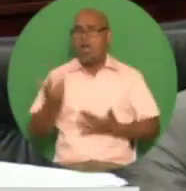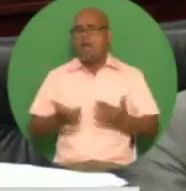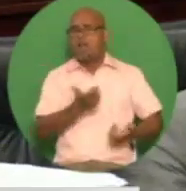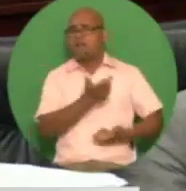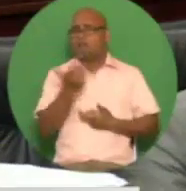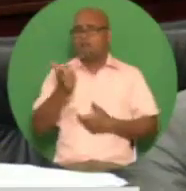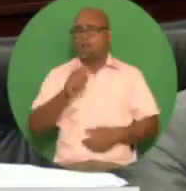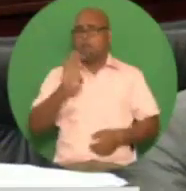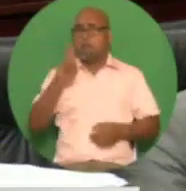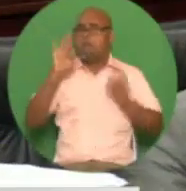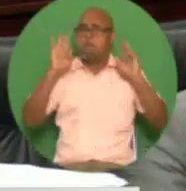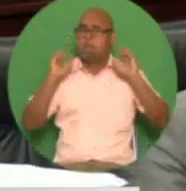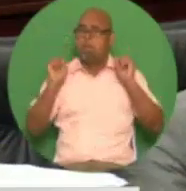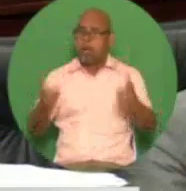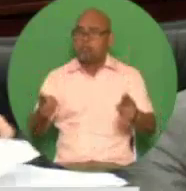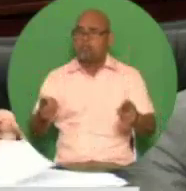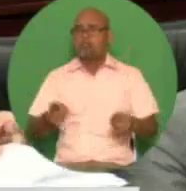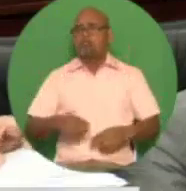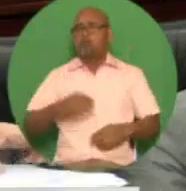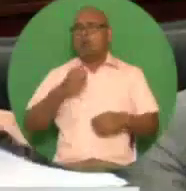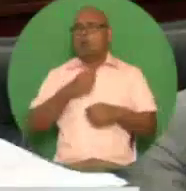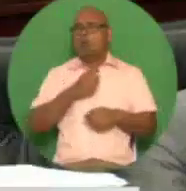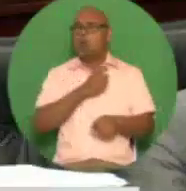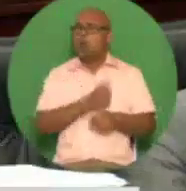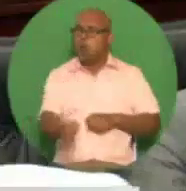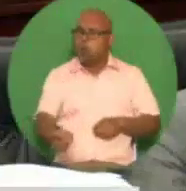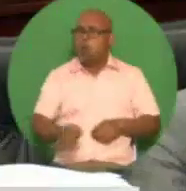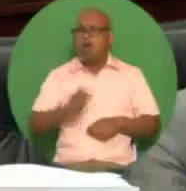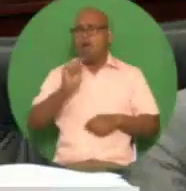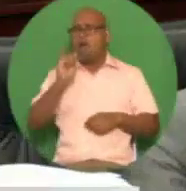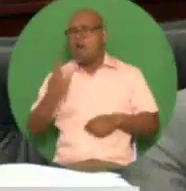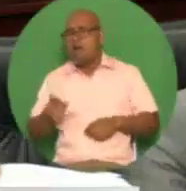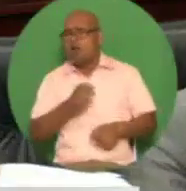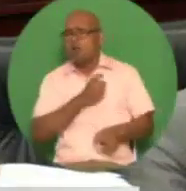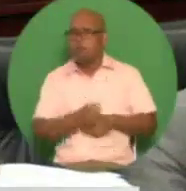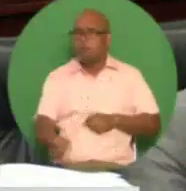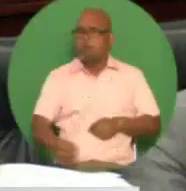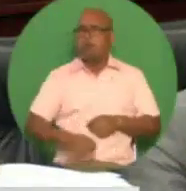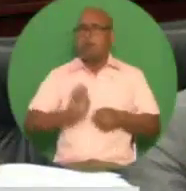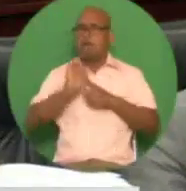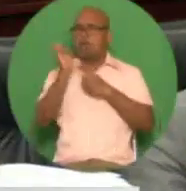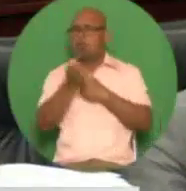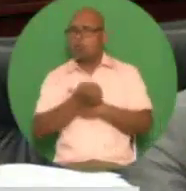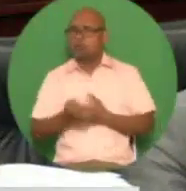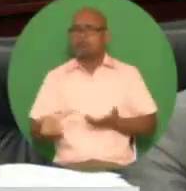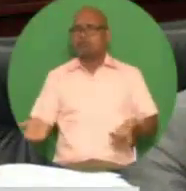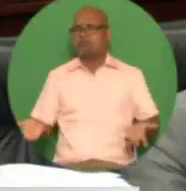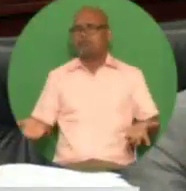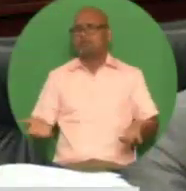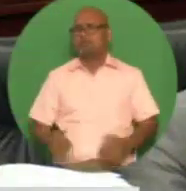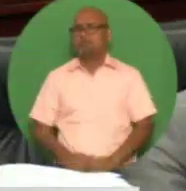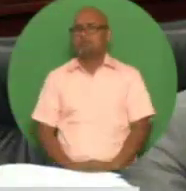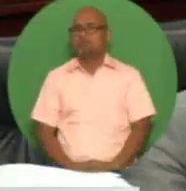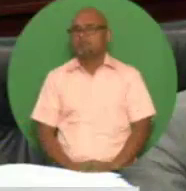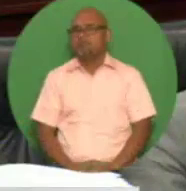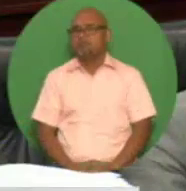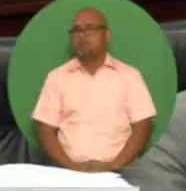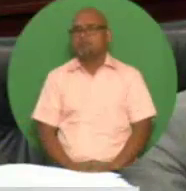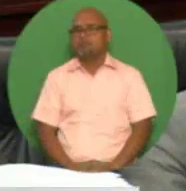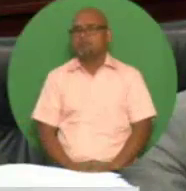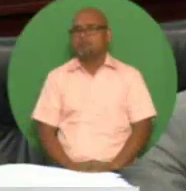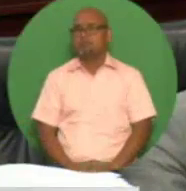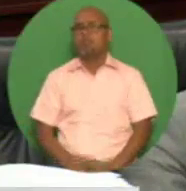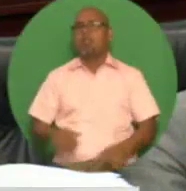vegetation soil water air and the ecosystem in general they also compound the effects of flooding